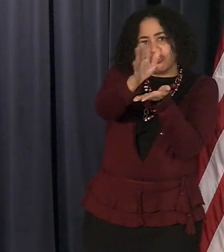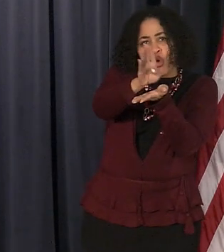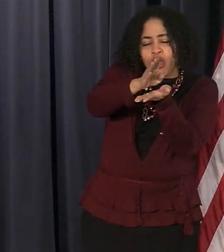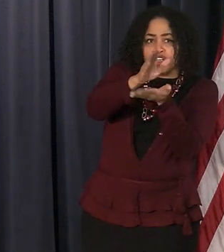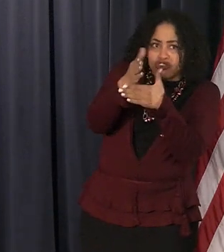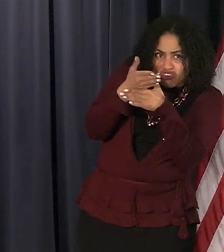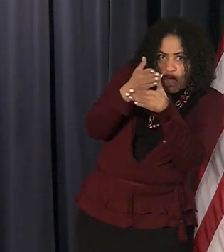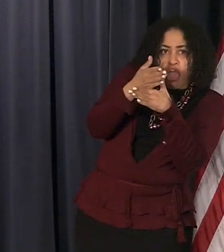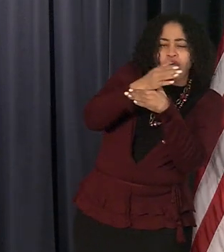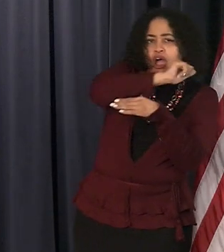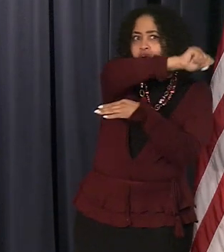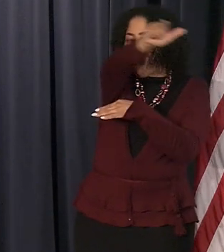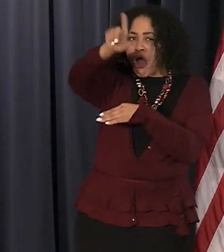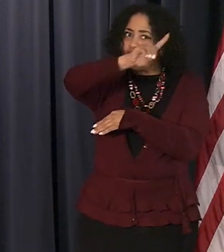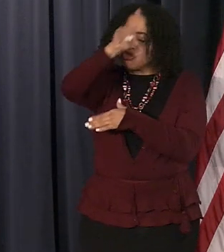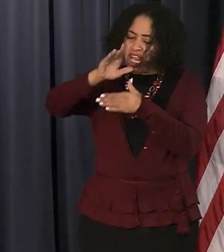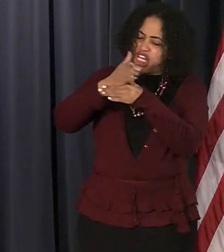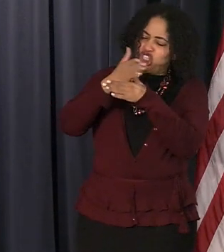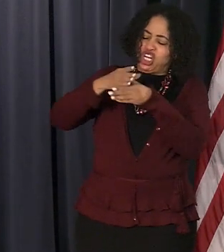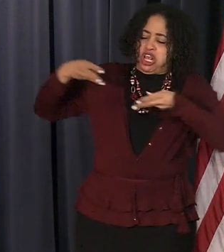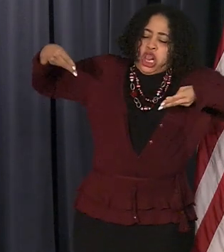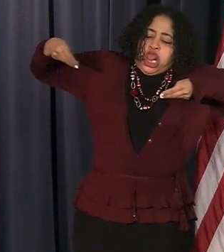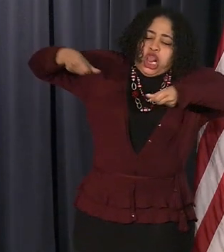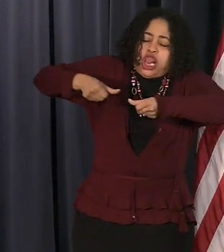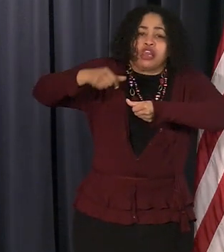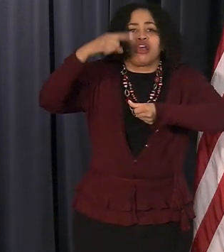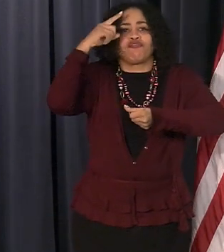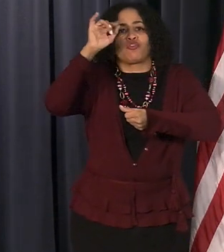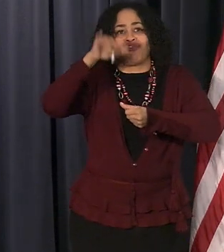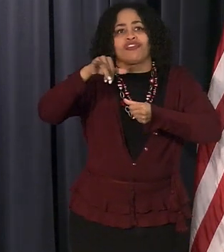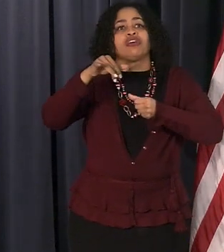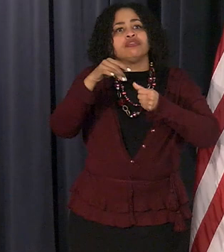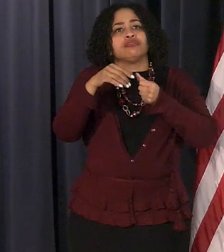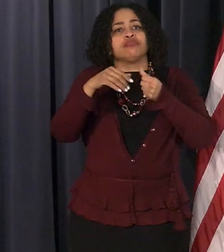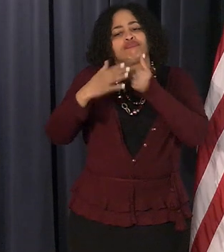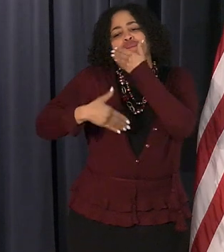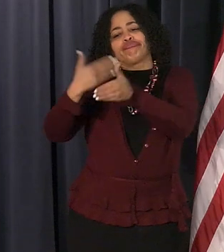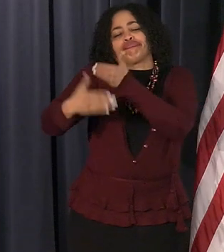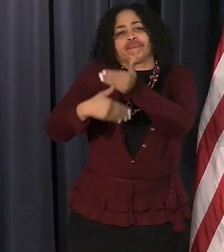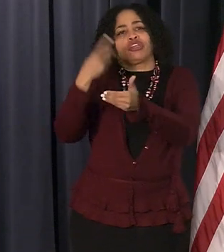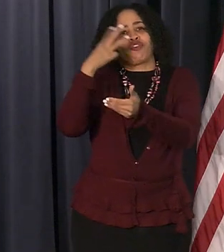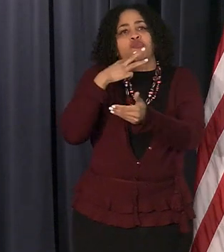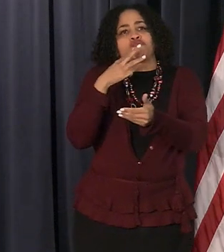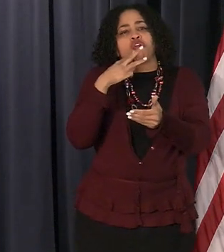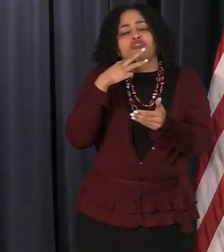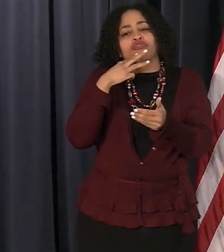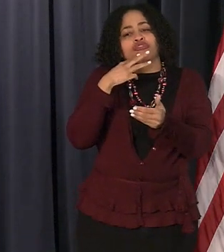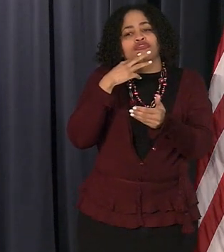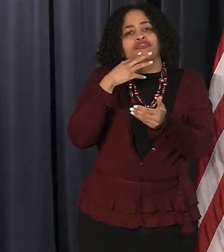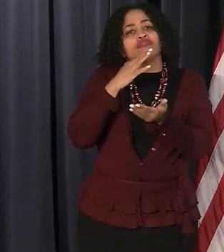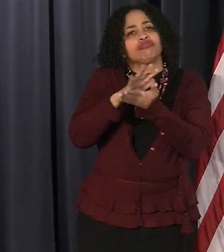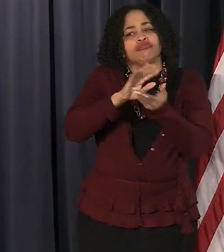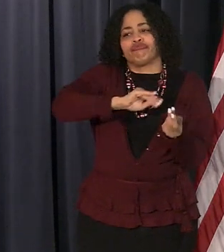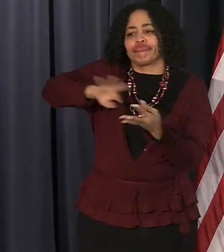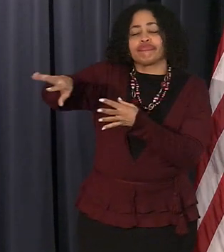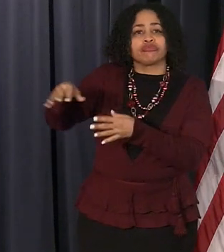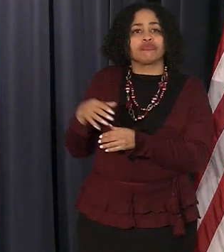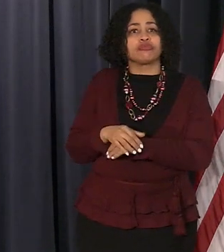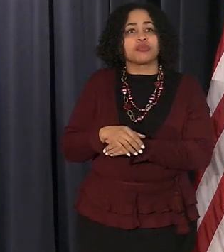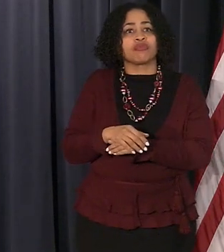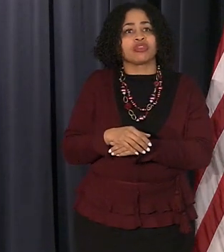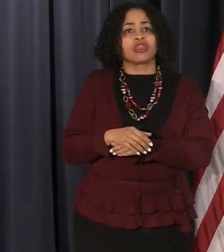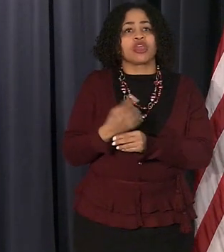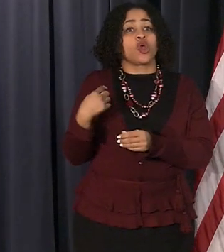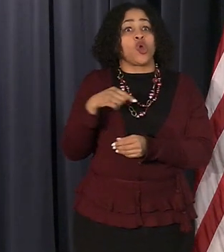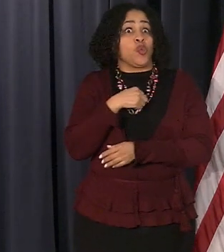all of this uh capacity that the city of detroit has built uh and it was built to what we thought